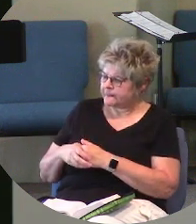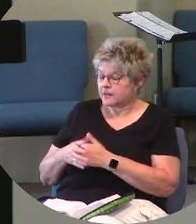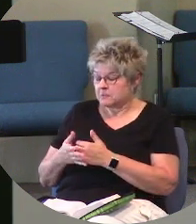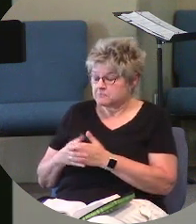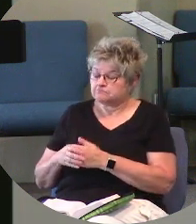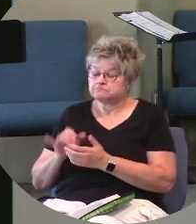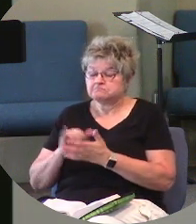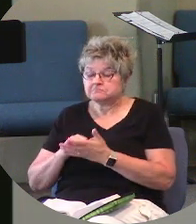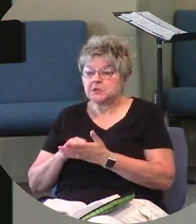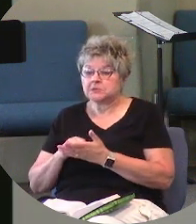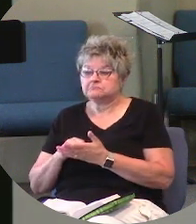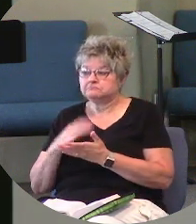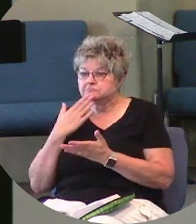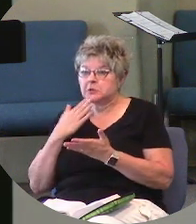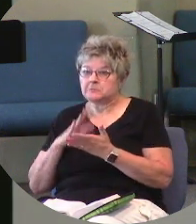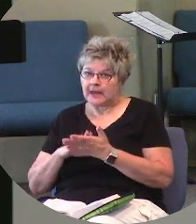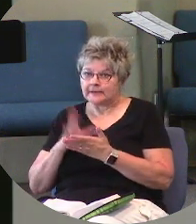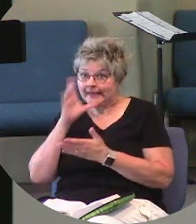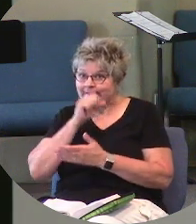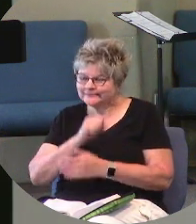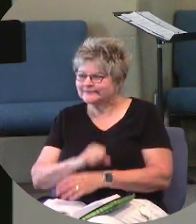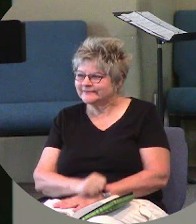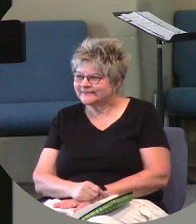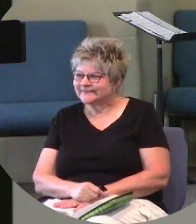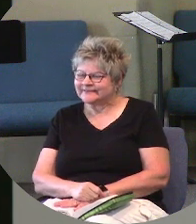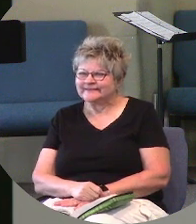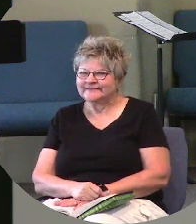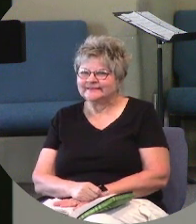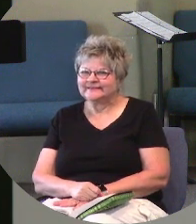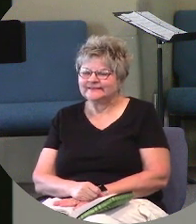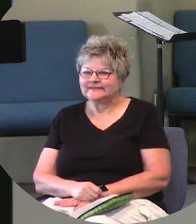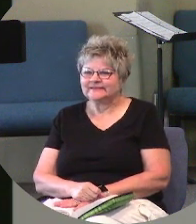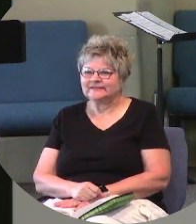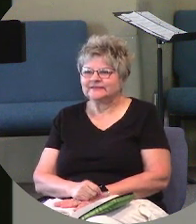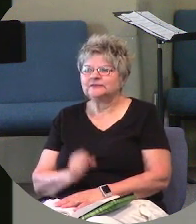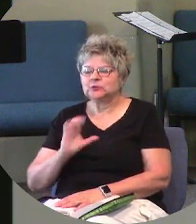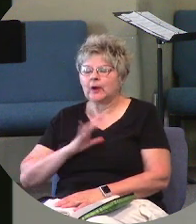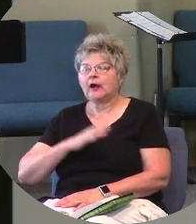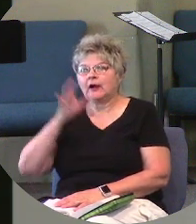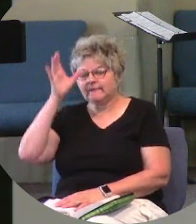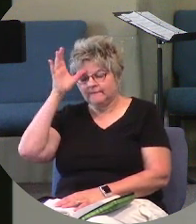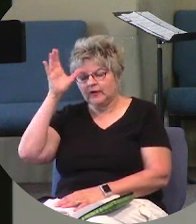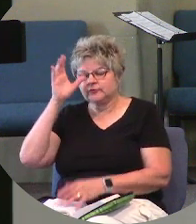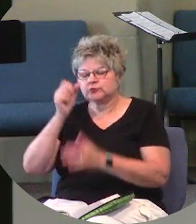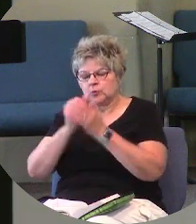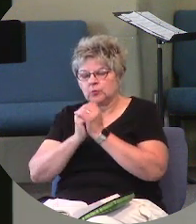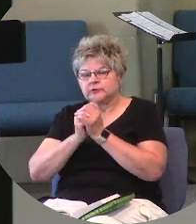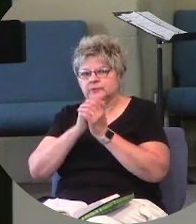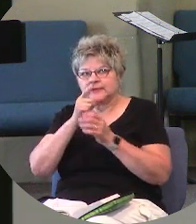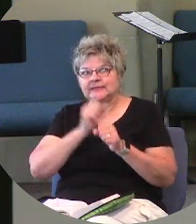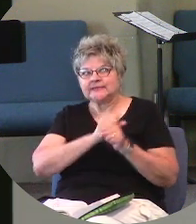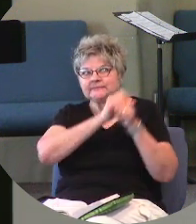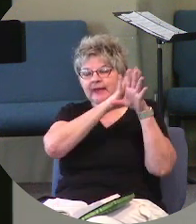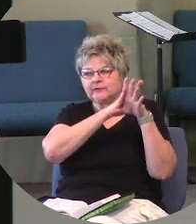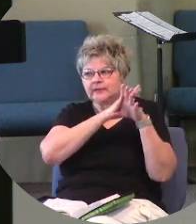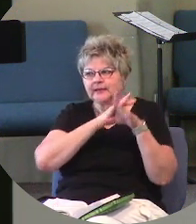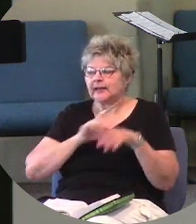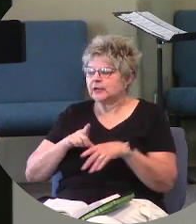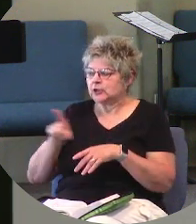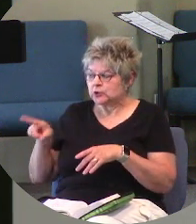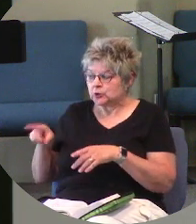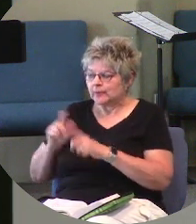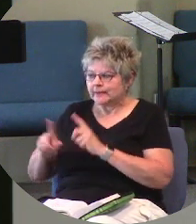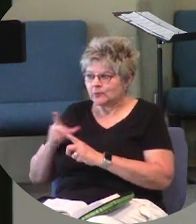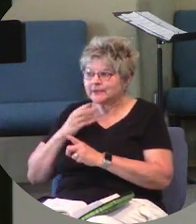not a bad guess. Our fathers worshipped in this mountain and you people, that being the